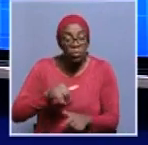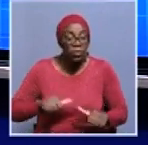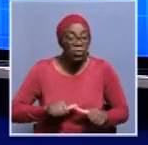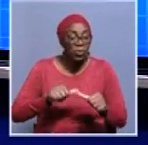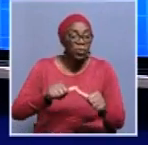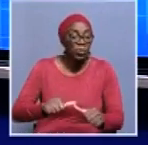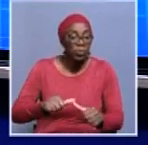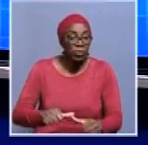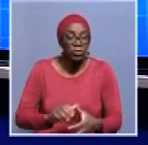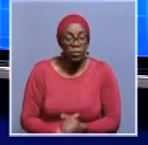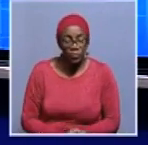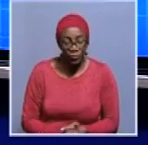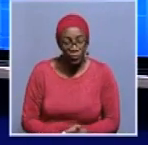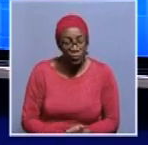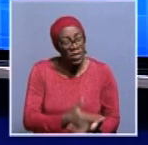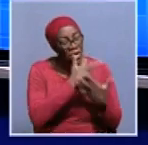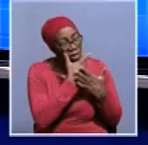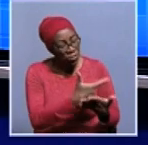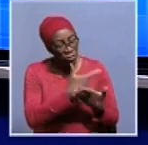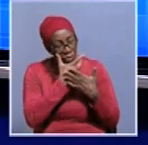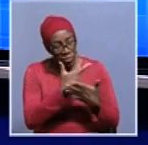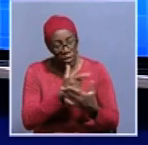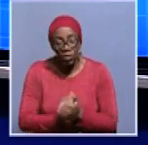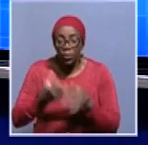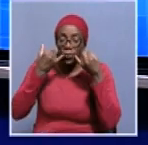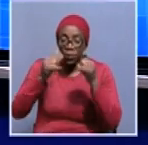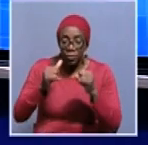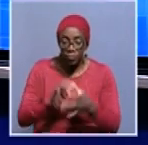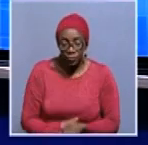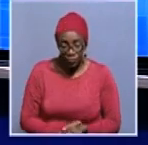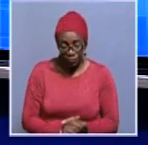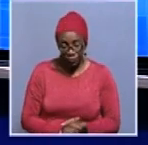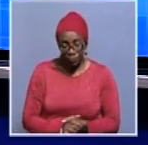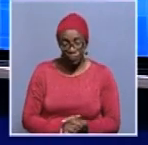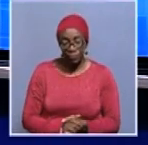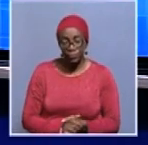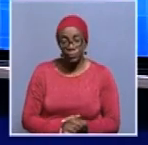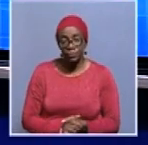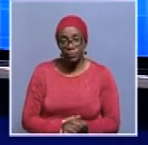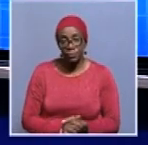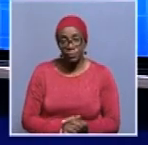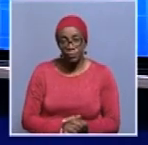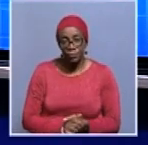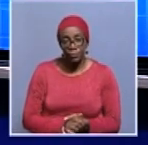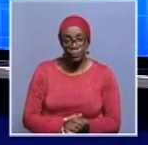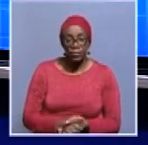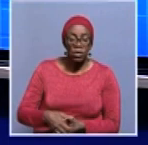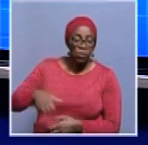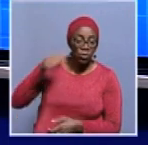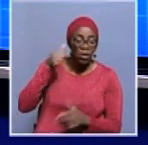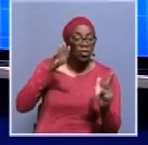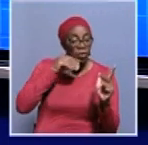great to hear mr so yeah once again thank you so much for making the time to join us yes whether you have it there was one of the